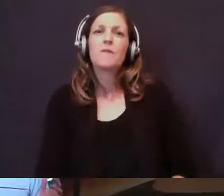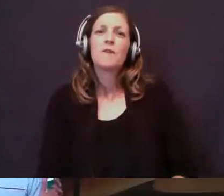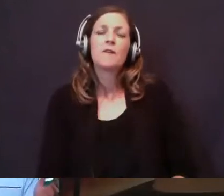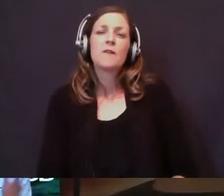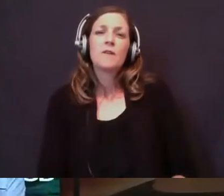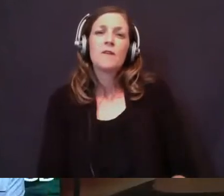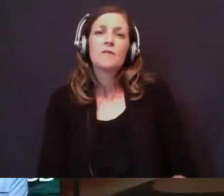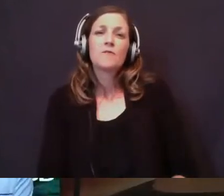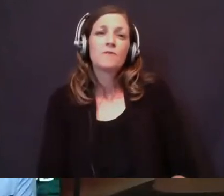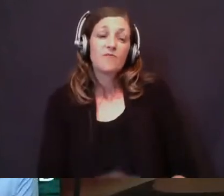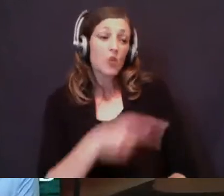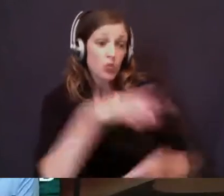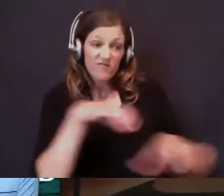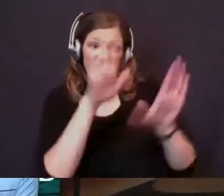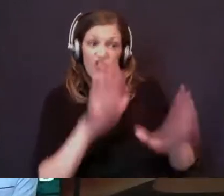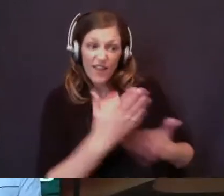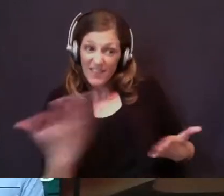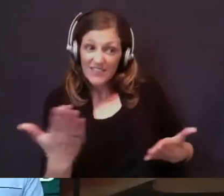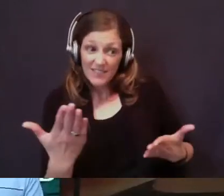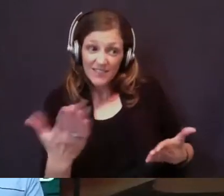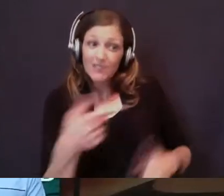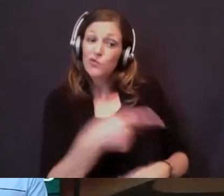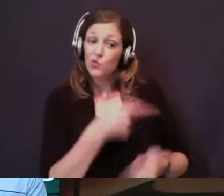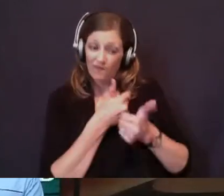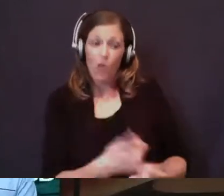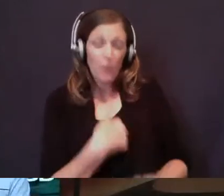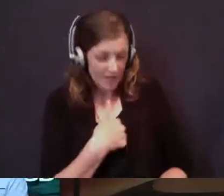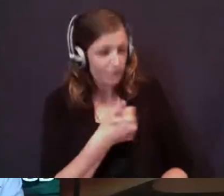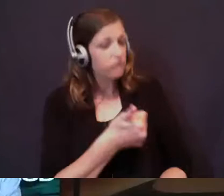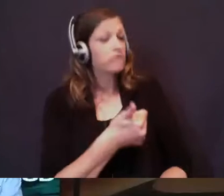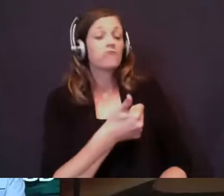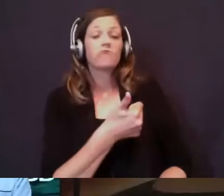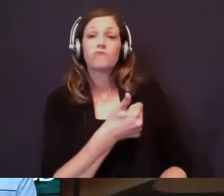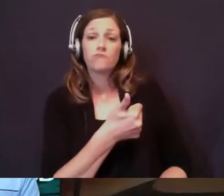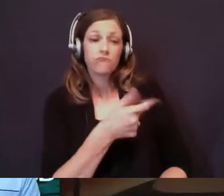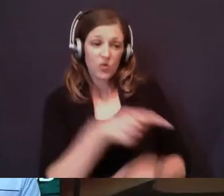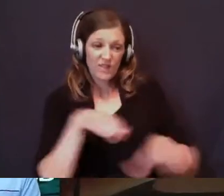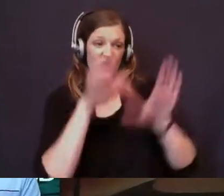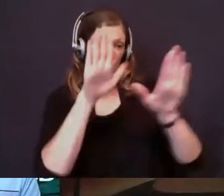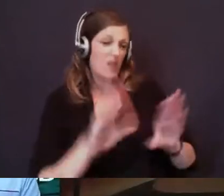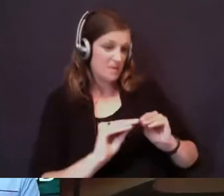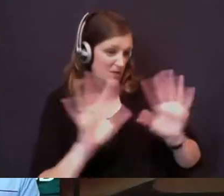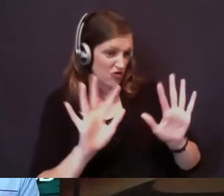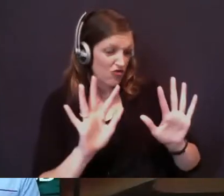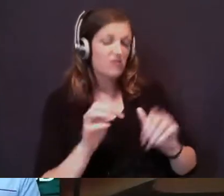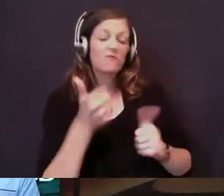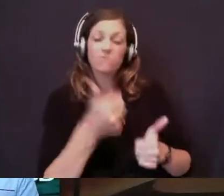You can see, you've done great things, Elijah. You have followed me. You have done great miracles of God. People have